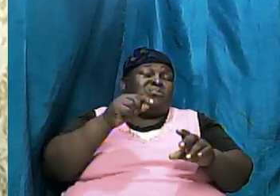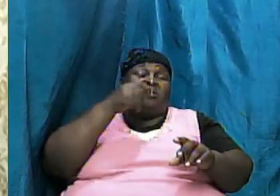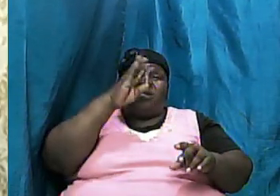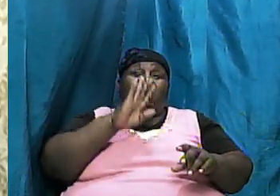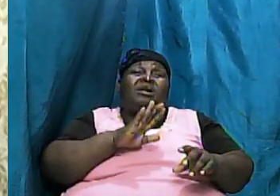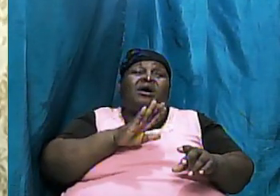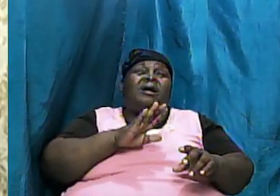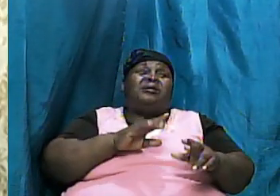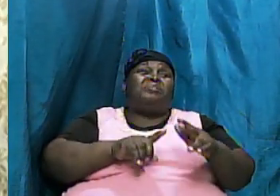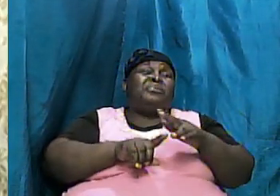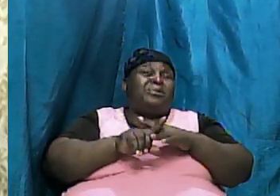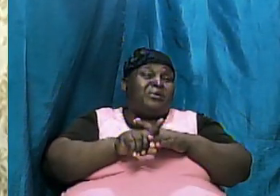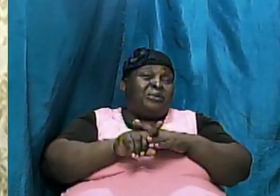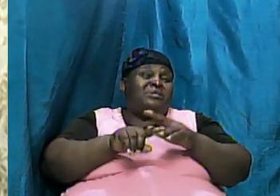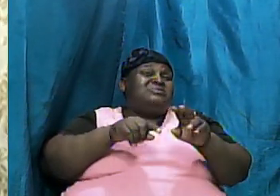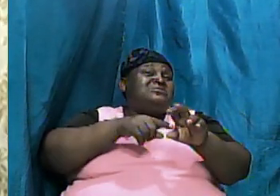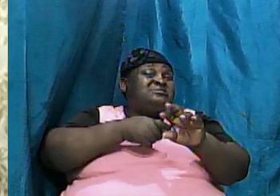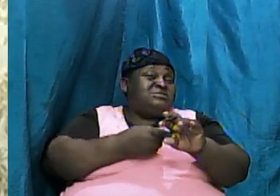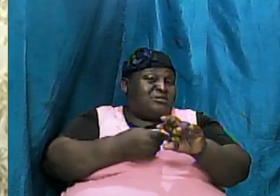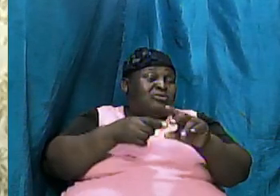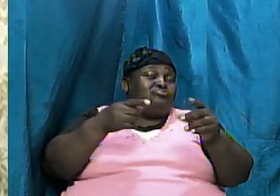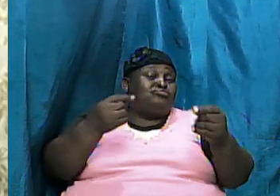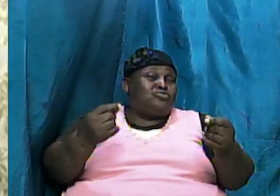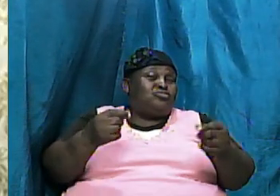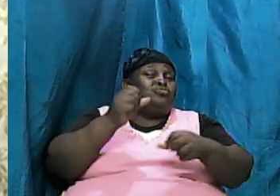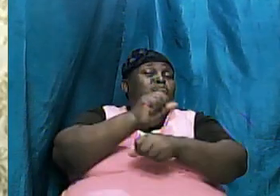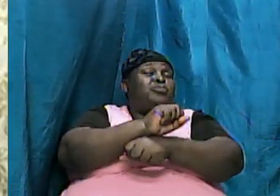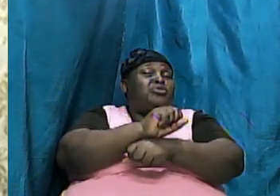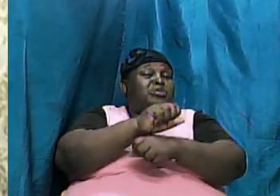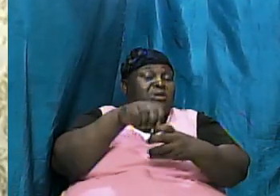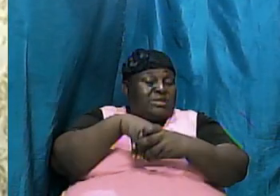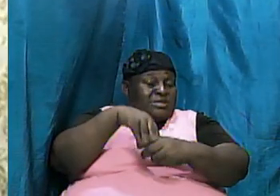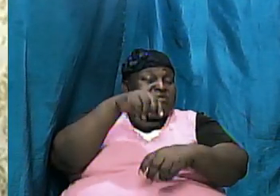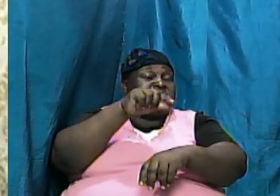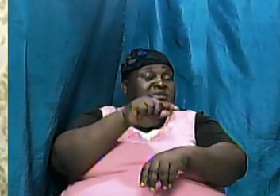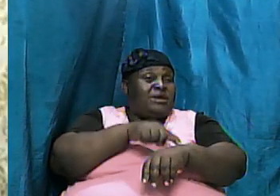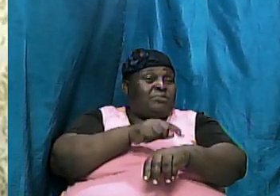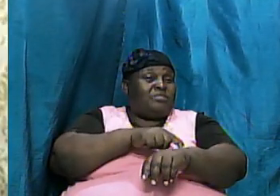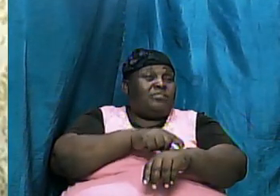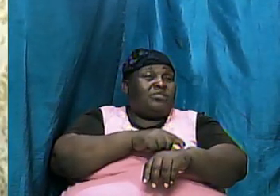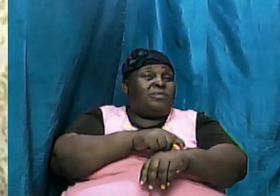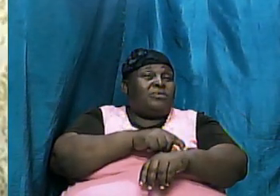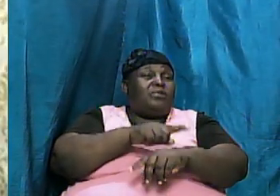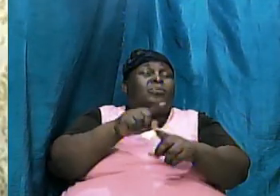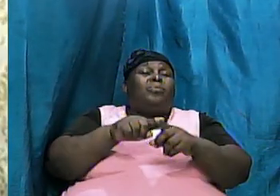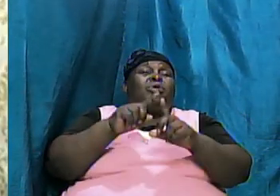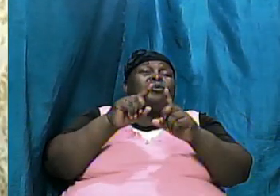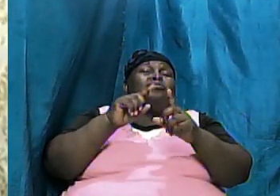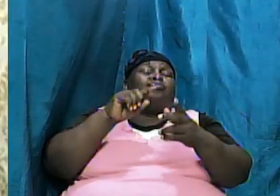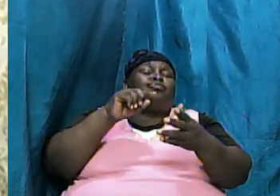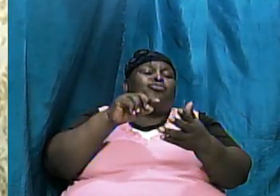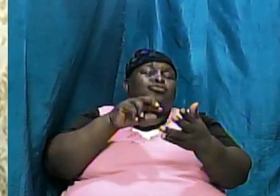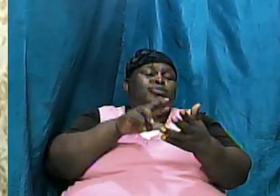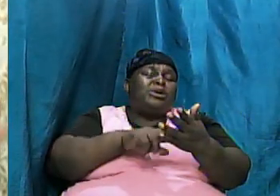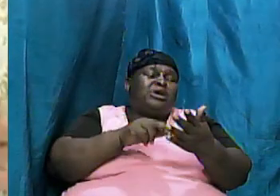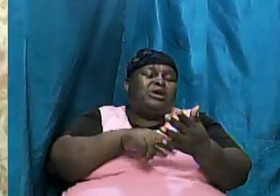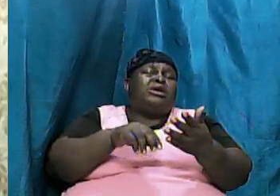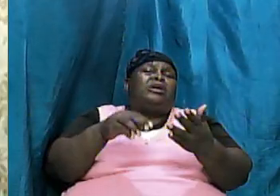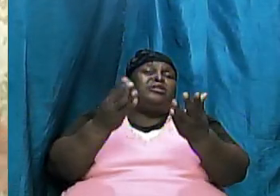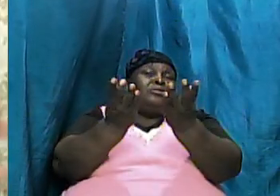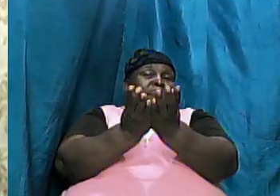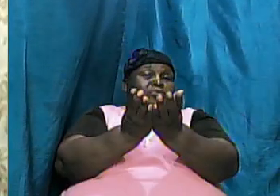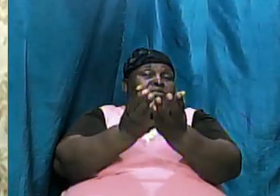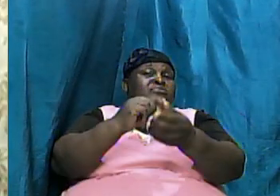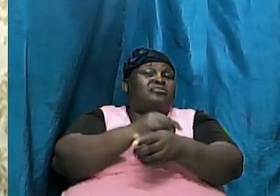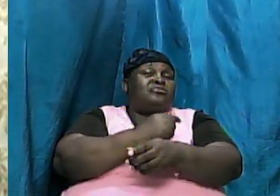and started to do a work in time so it is when we go to the book of Genesis that we first learned